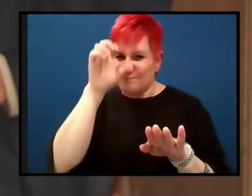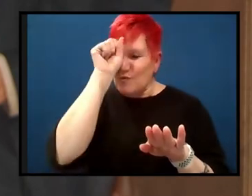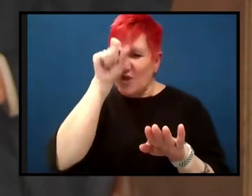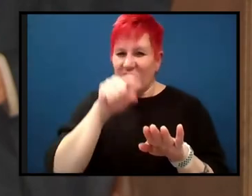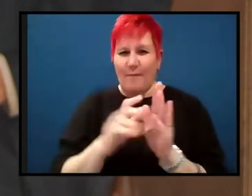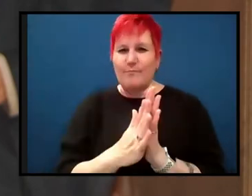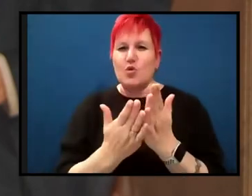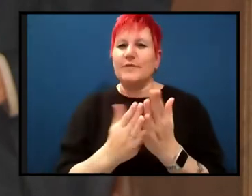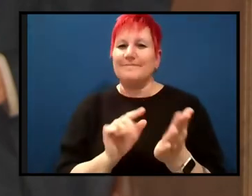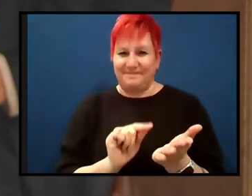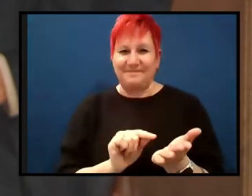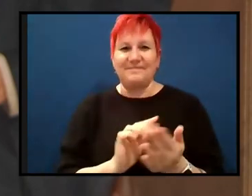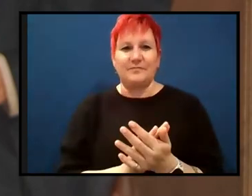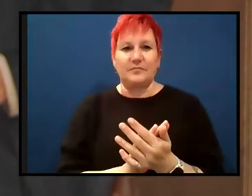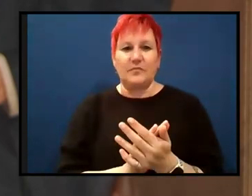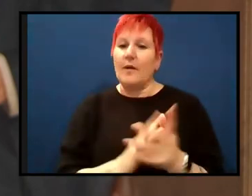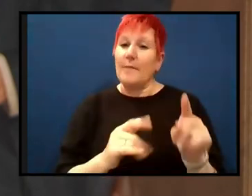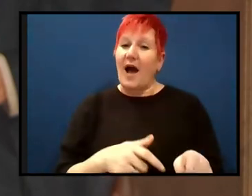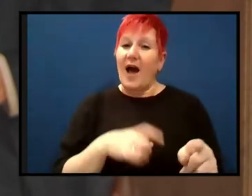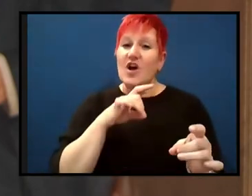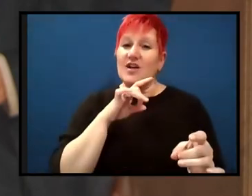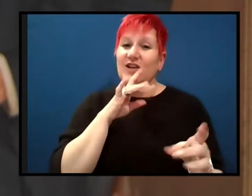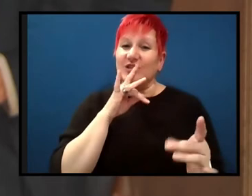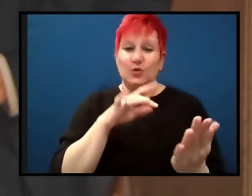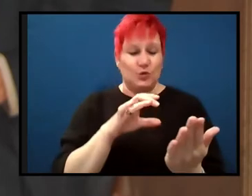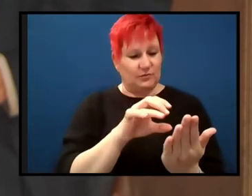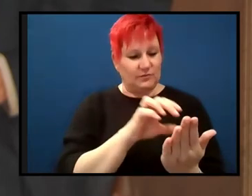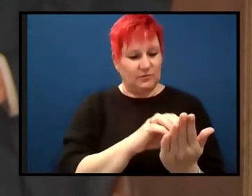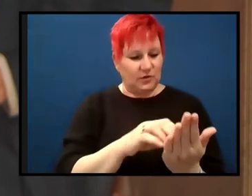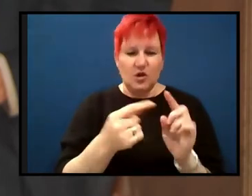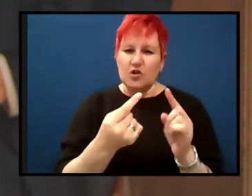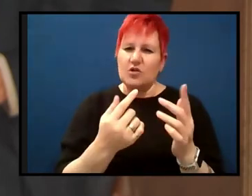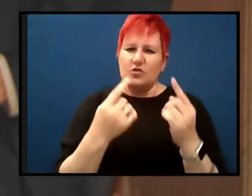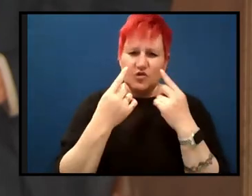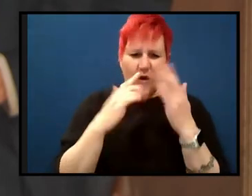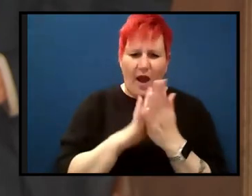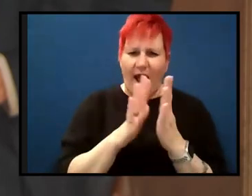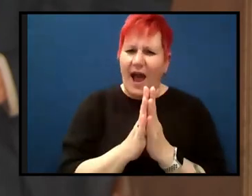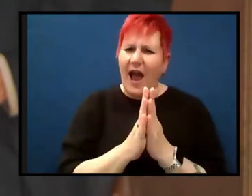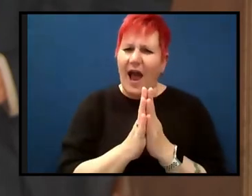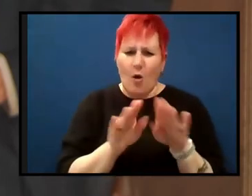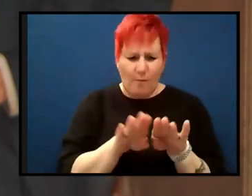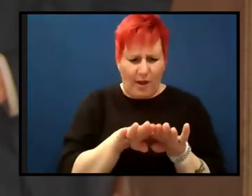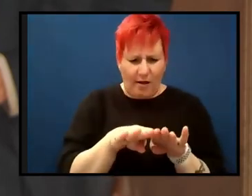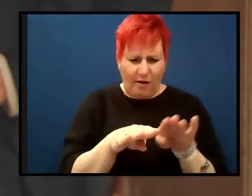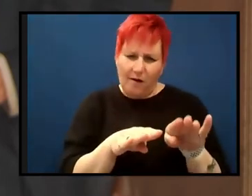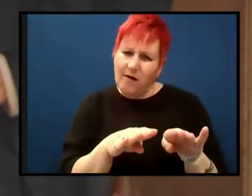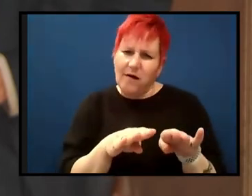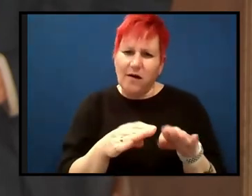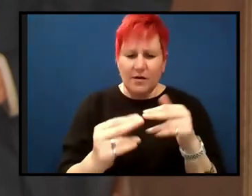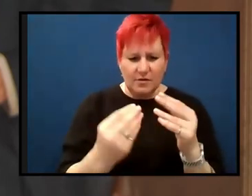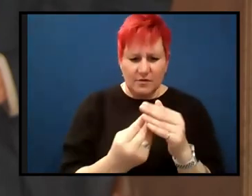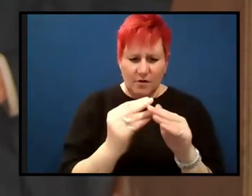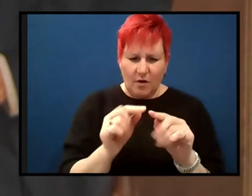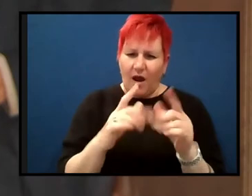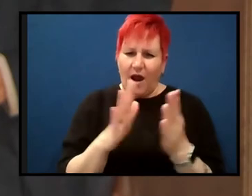but it, but it had, it basically had cartoons showing how the plates evolved. It had mid-ocean ridges, it had subduction zones. It